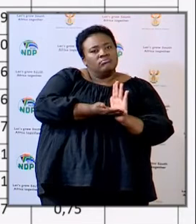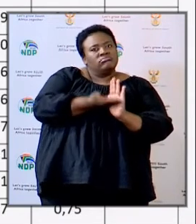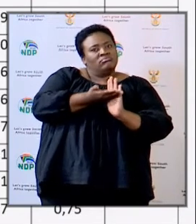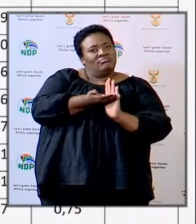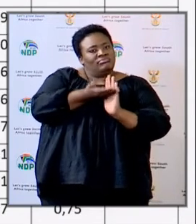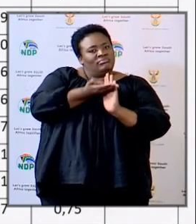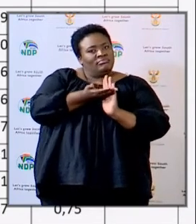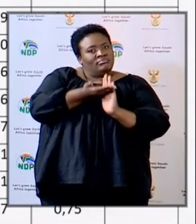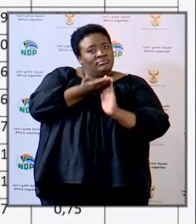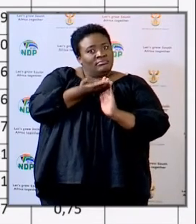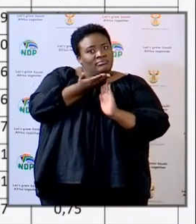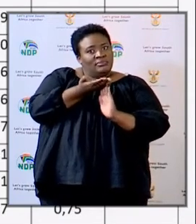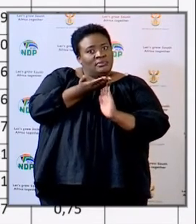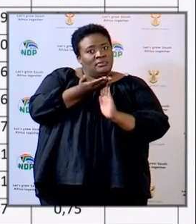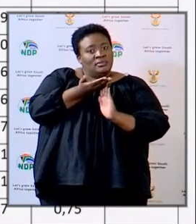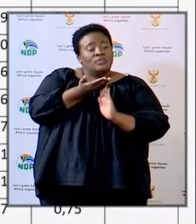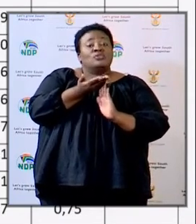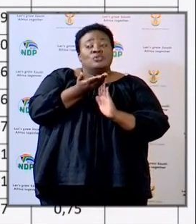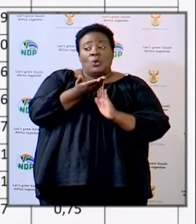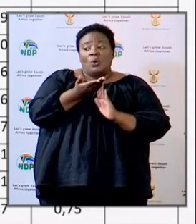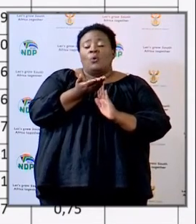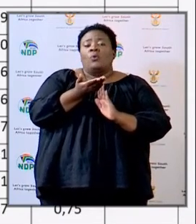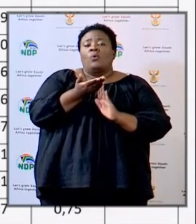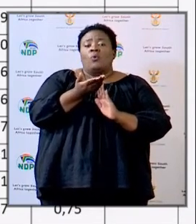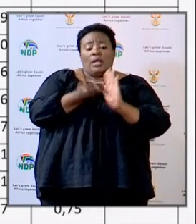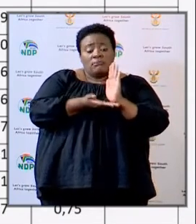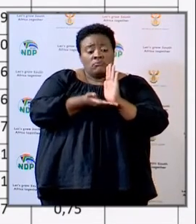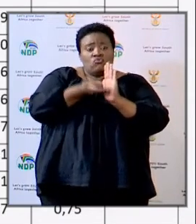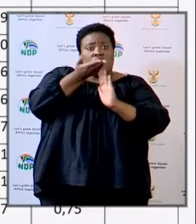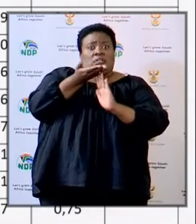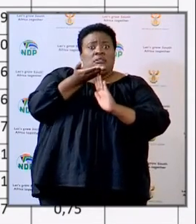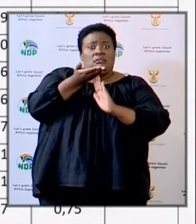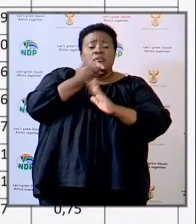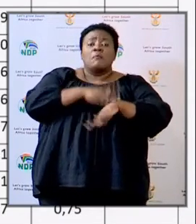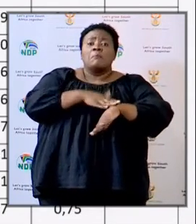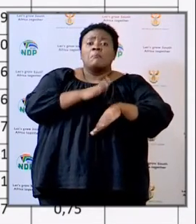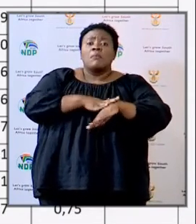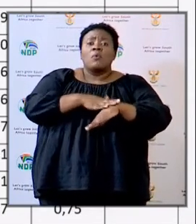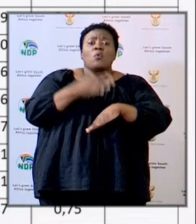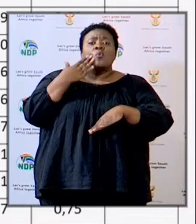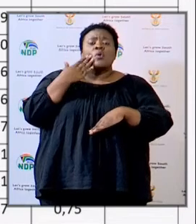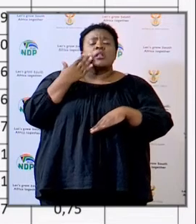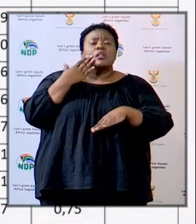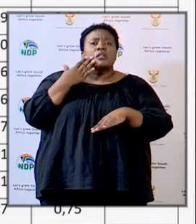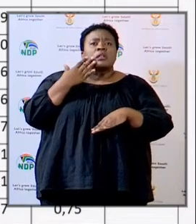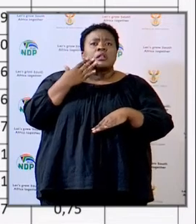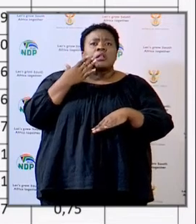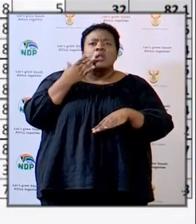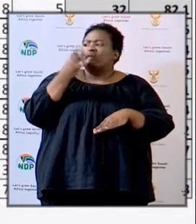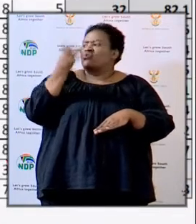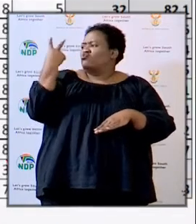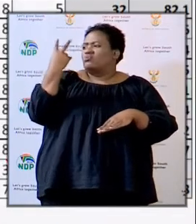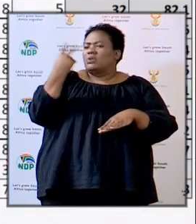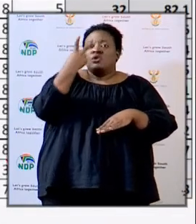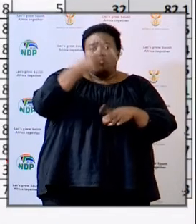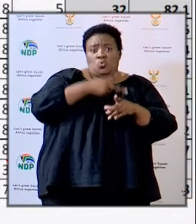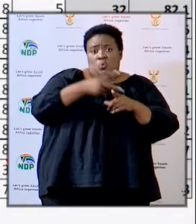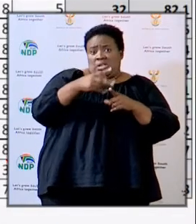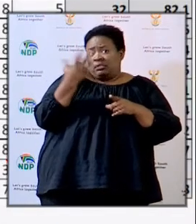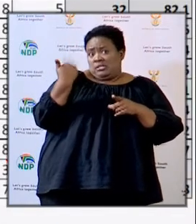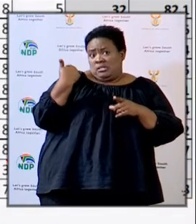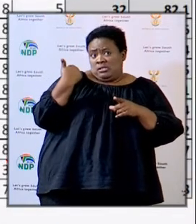and in fact, it increased much more drastically, you know, towards the end of the previous, you know, two weeks,